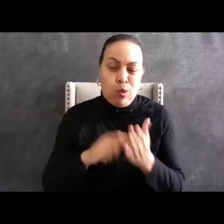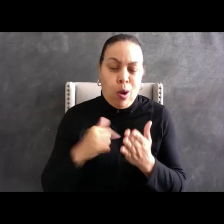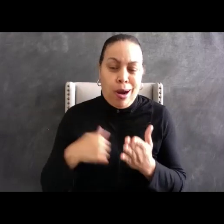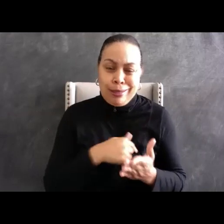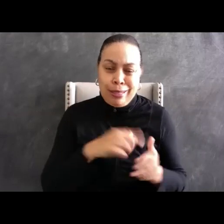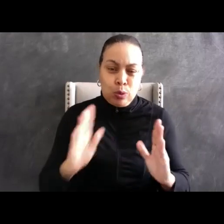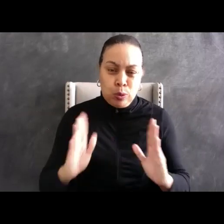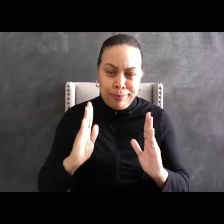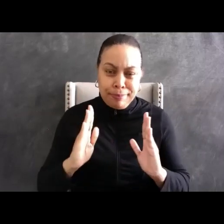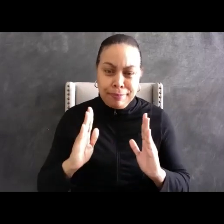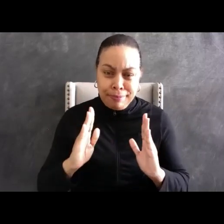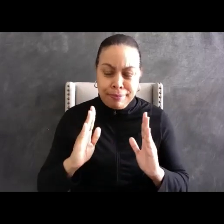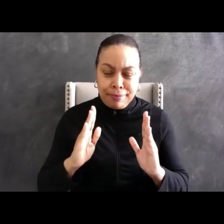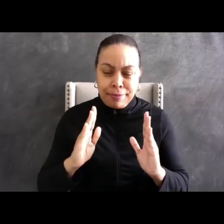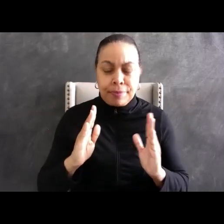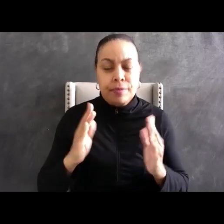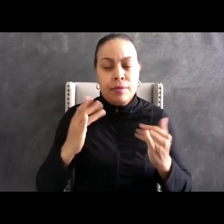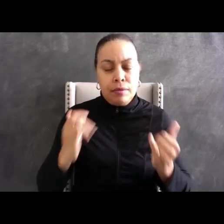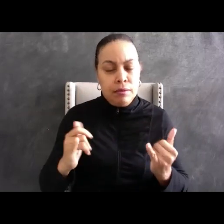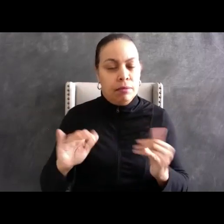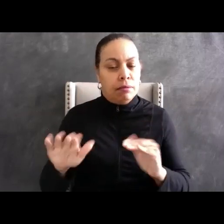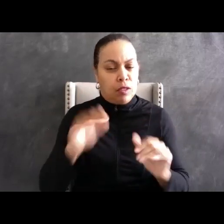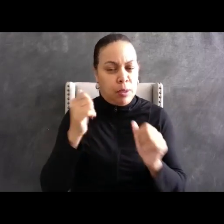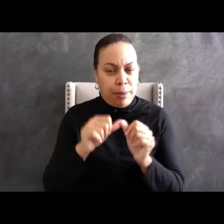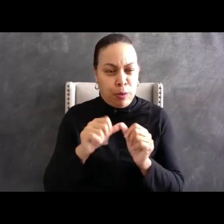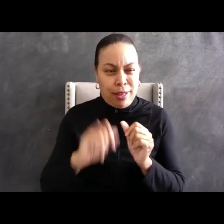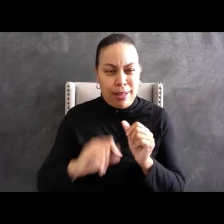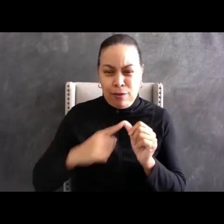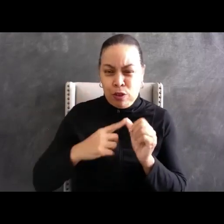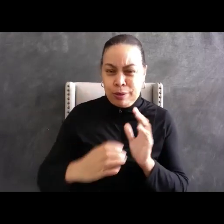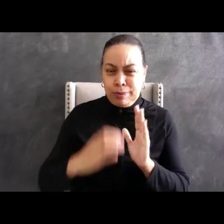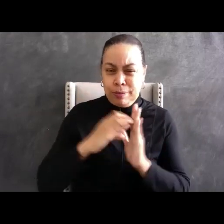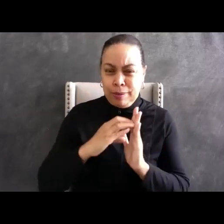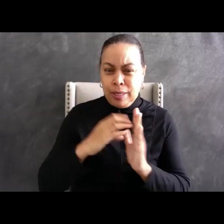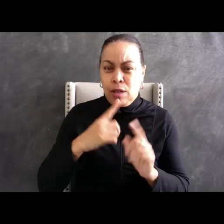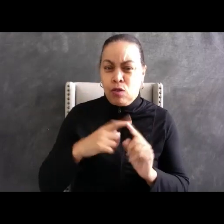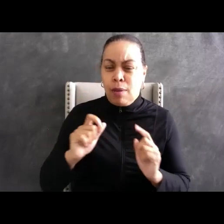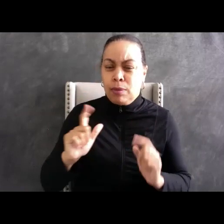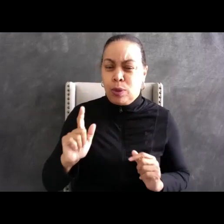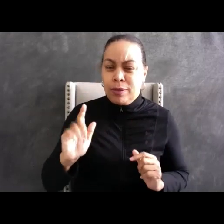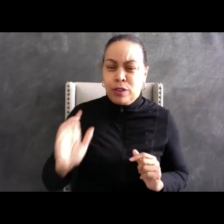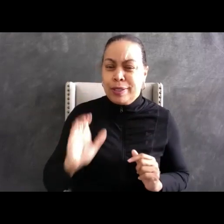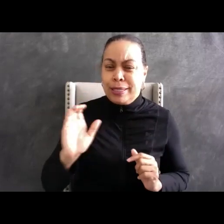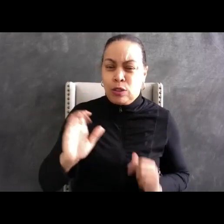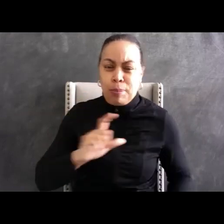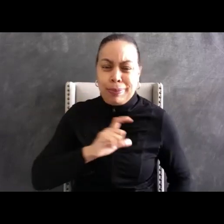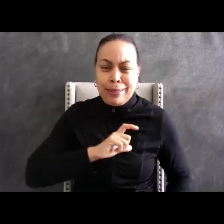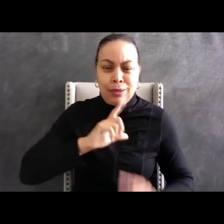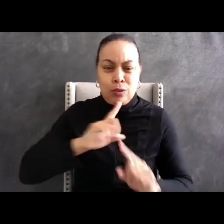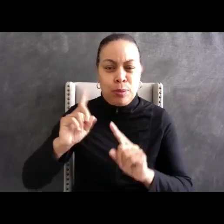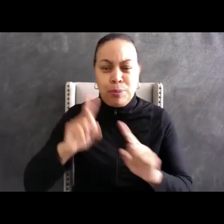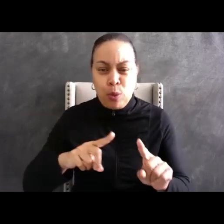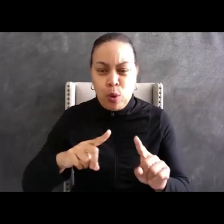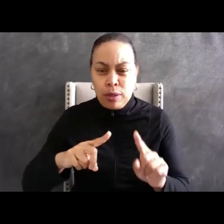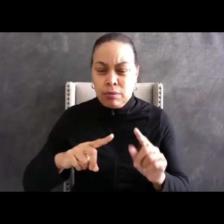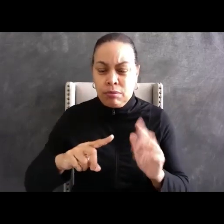trust between law enforcement agencies and the people they protect and serve is essential in a democracy.